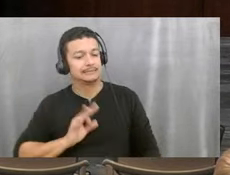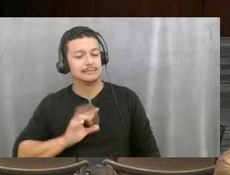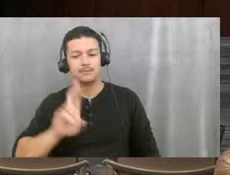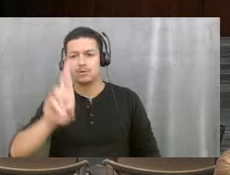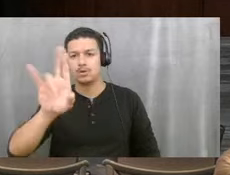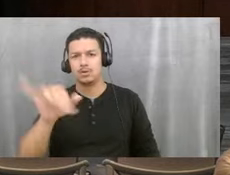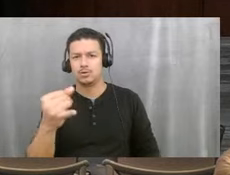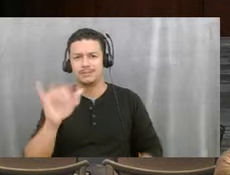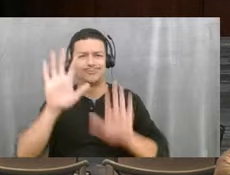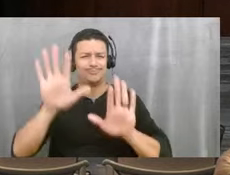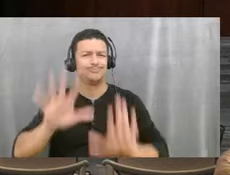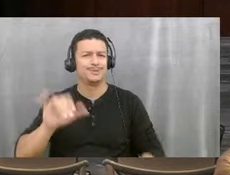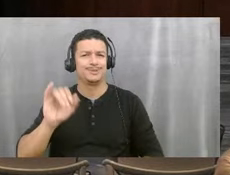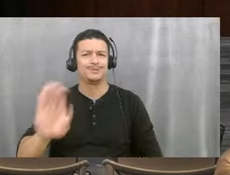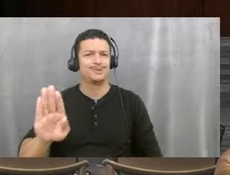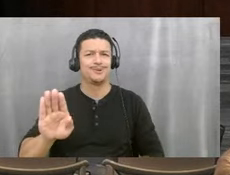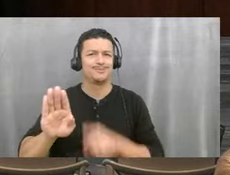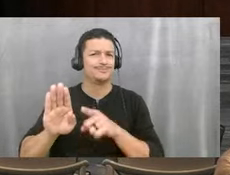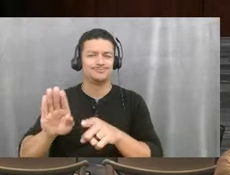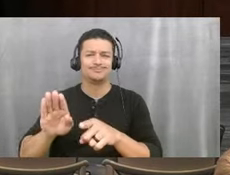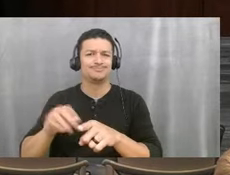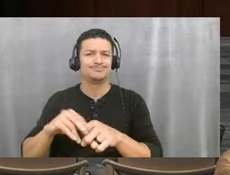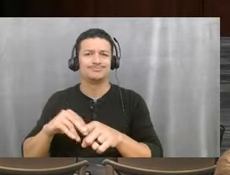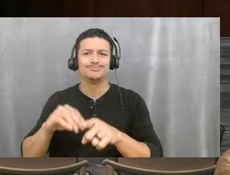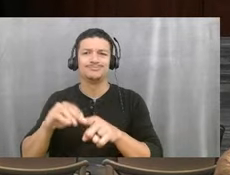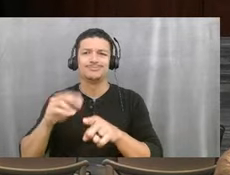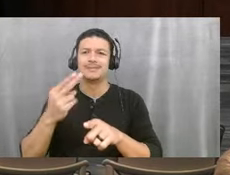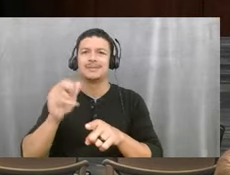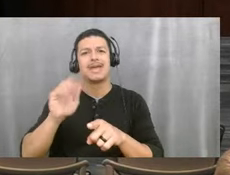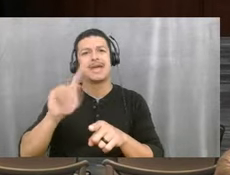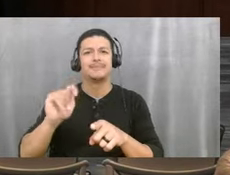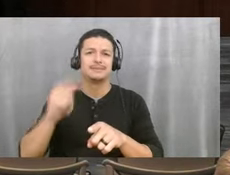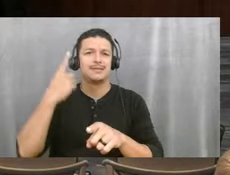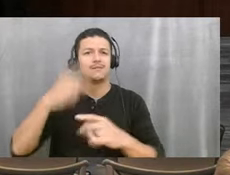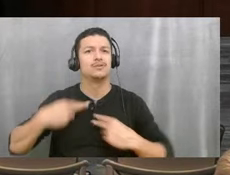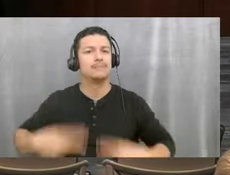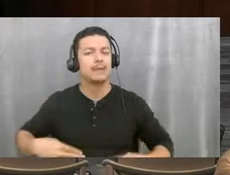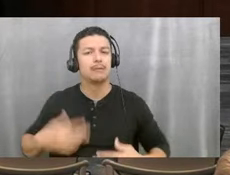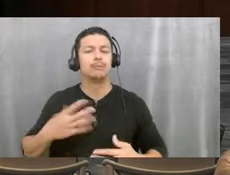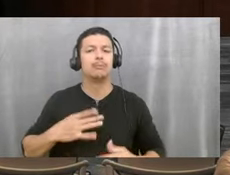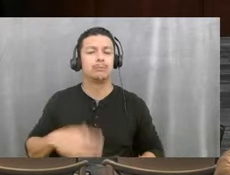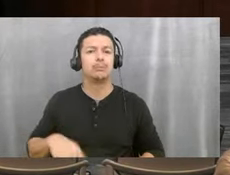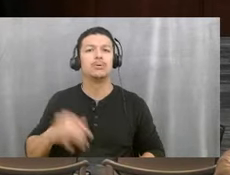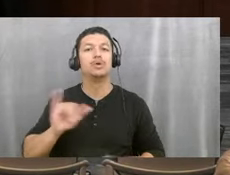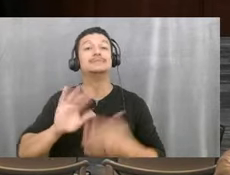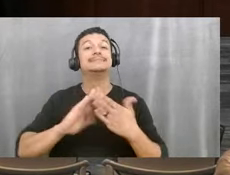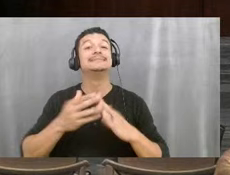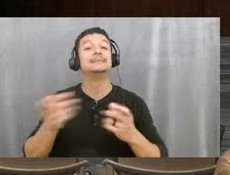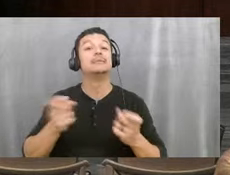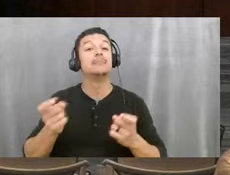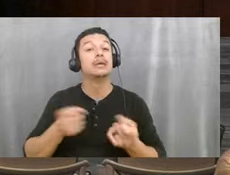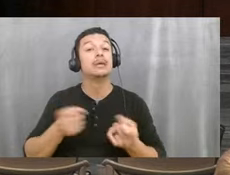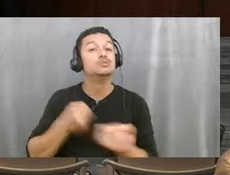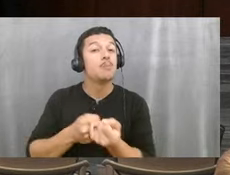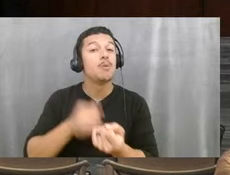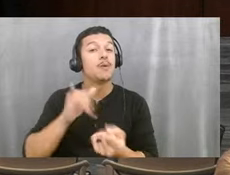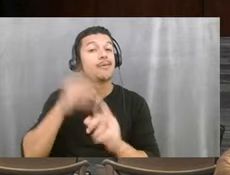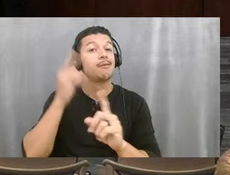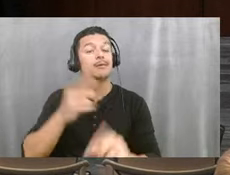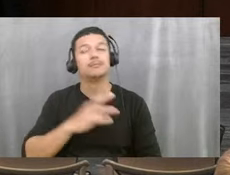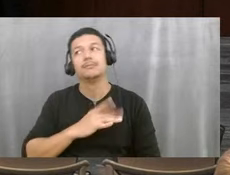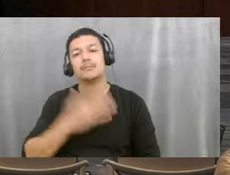job. And, you know, as you mentioned, Habitat for Humanity and our city manager also for supporting that initiative. Thank you.